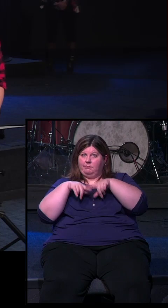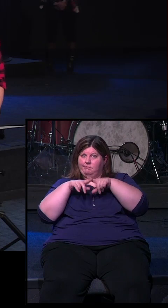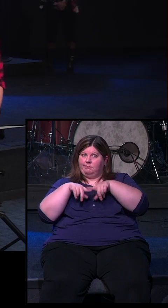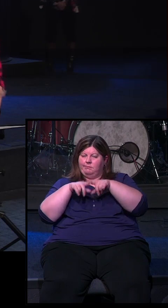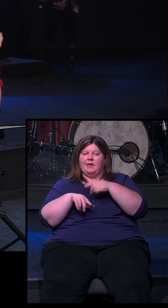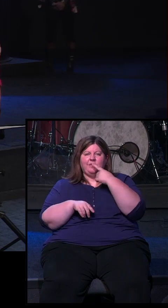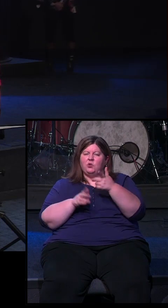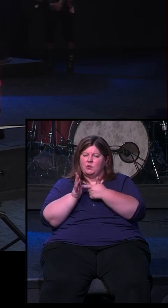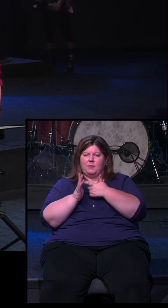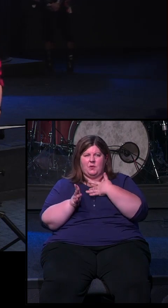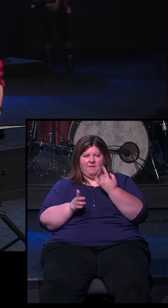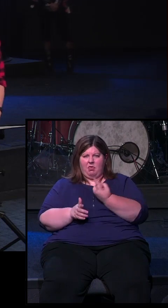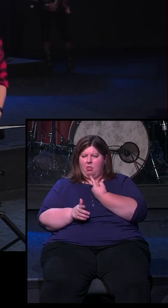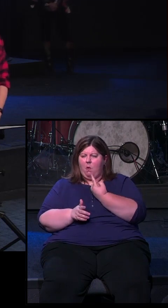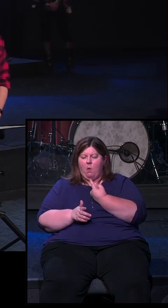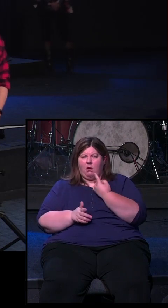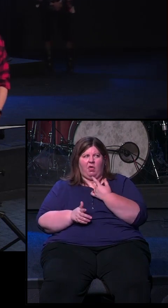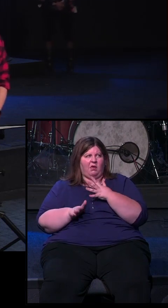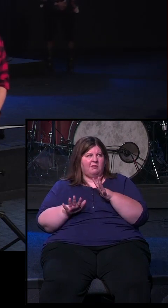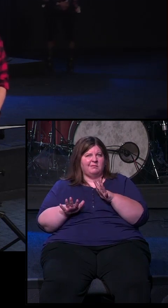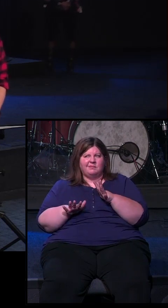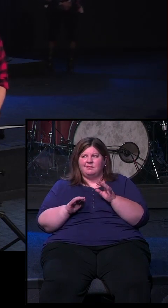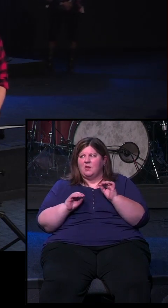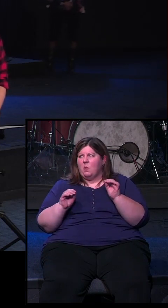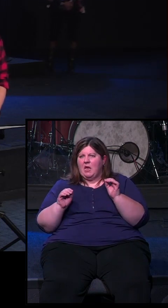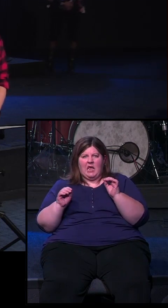told you there are times where I feel alone. Anybody right now, you just feel like I'm the only one.